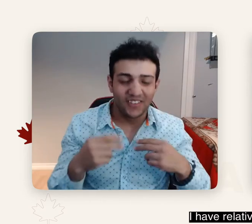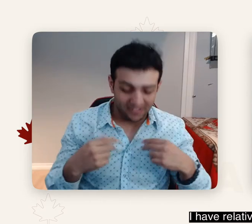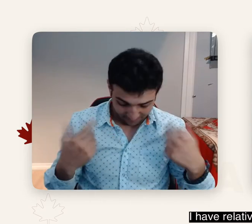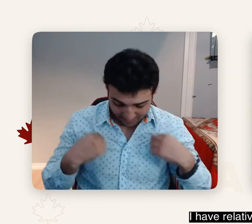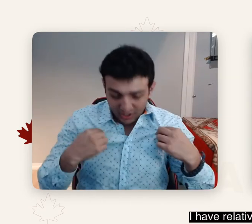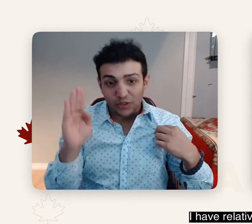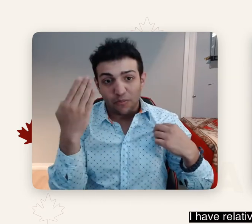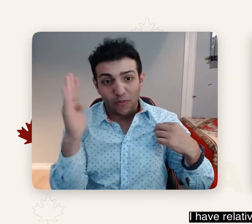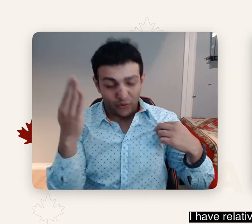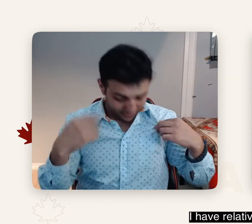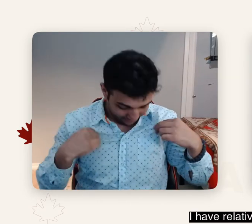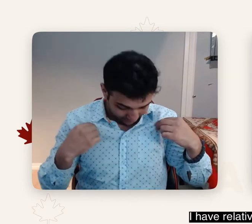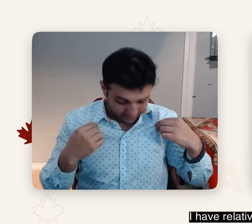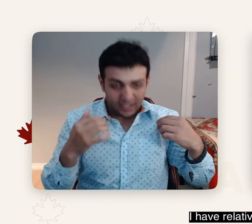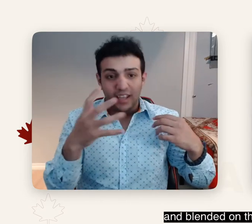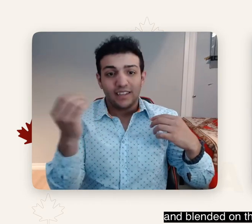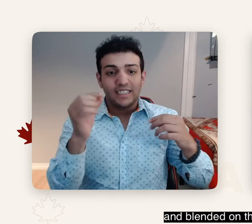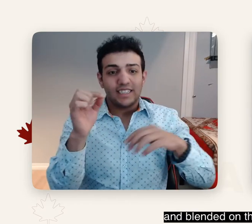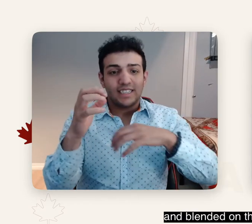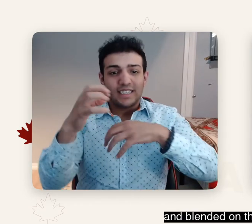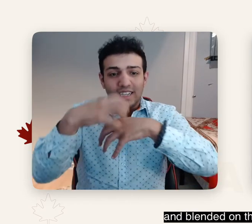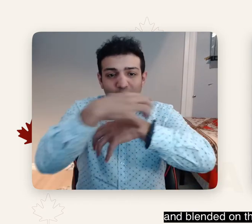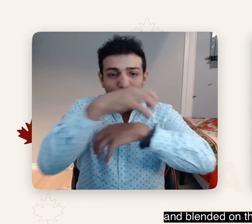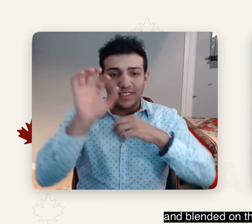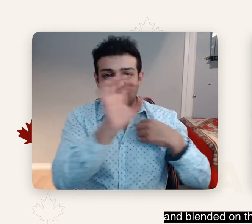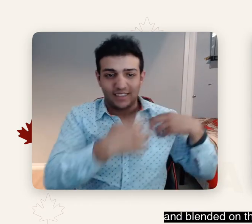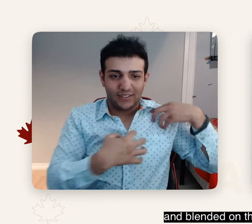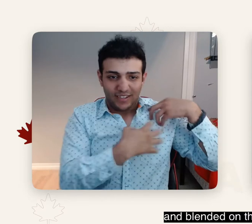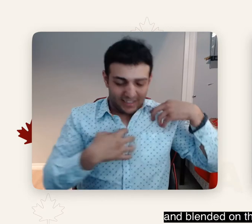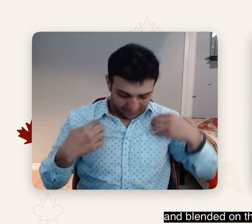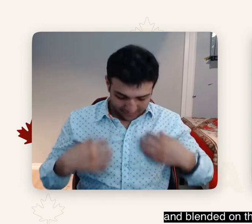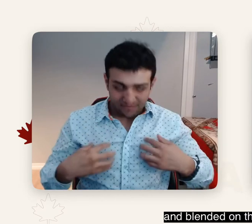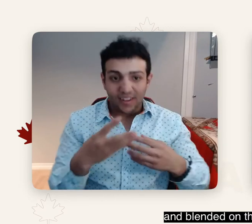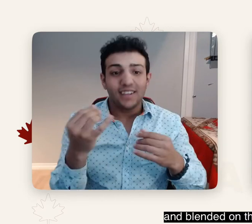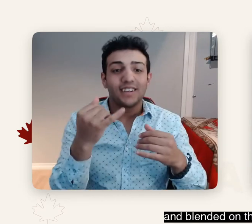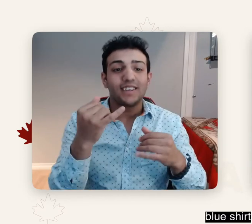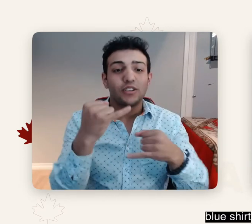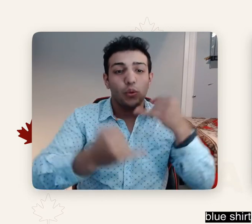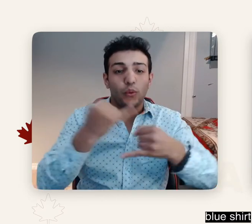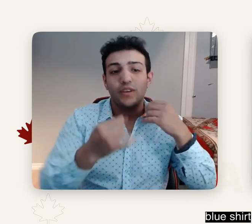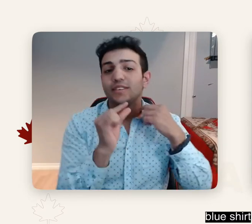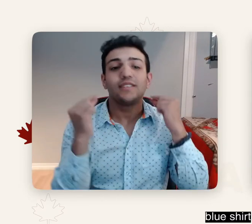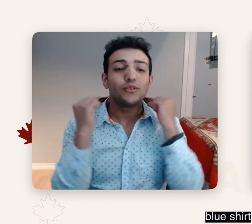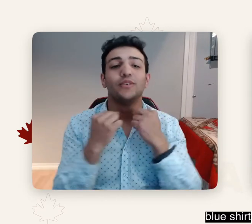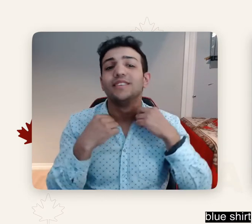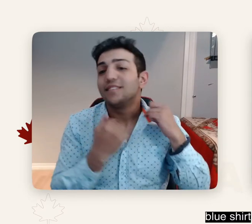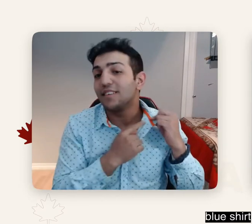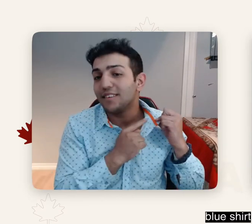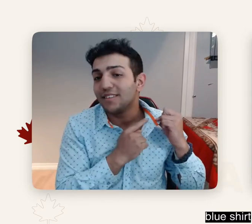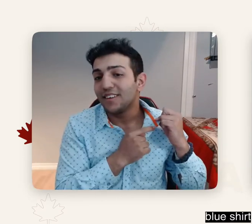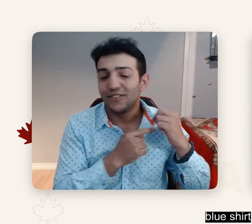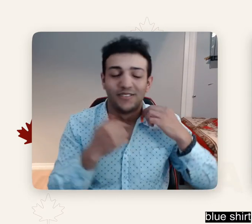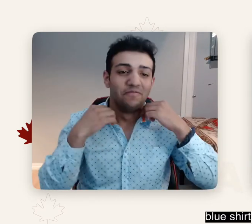I have relatively short hair on the top and blended on the sides. I'm wearing a long sleeve blue shirt with a